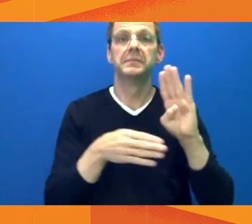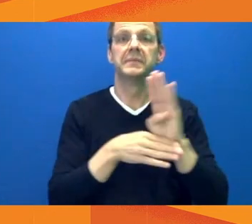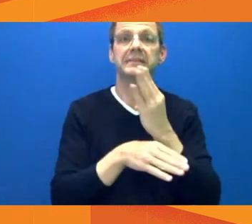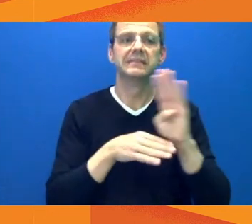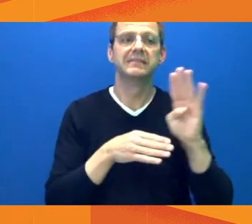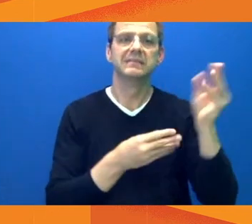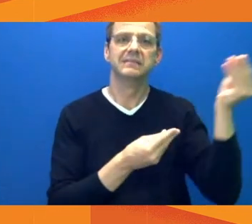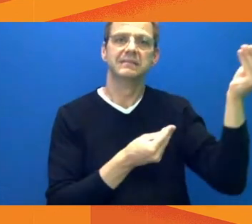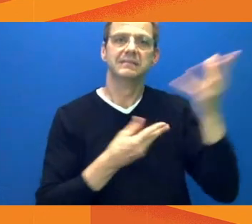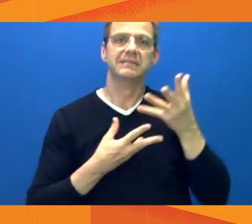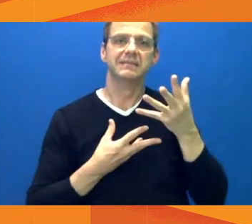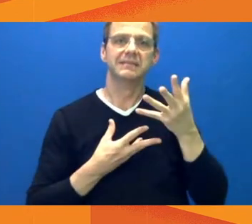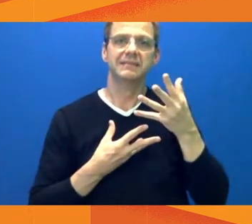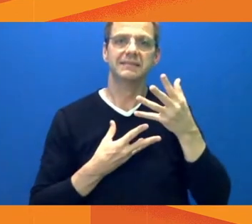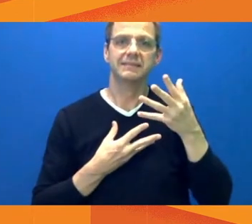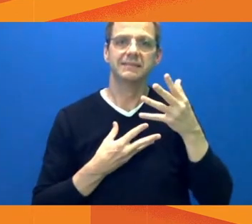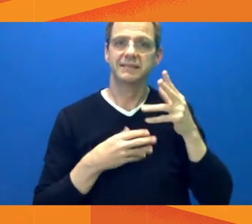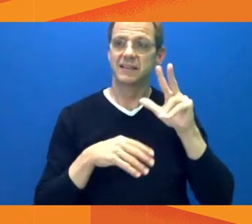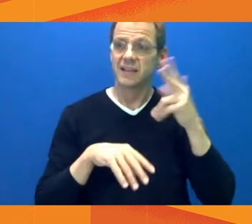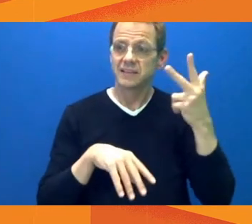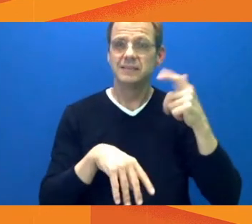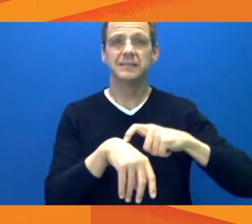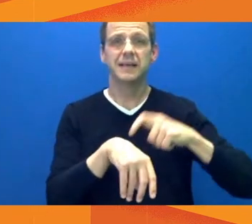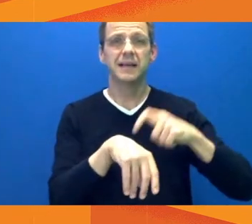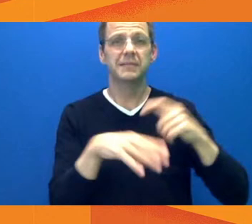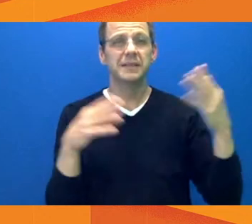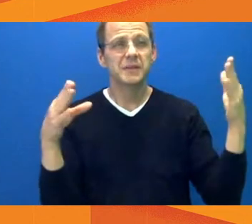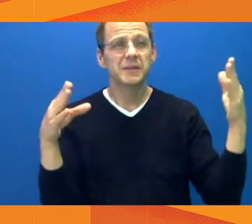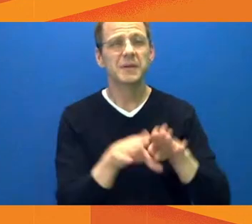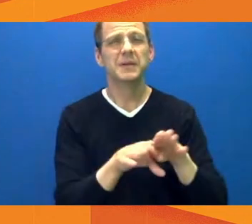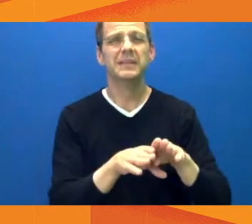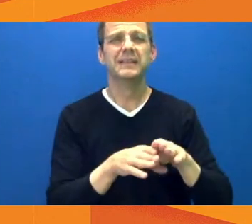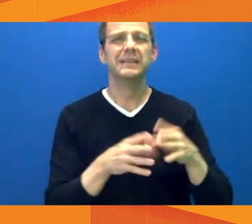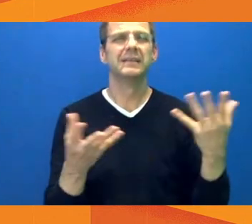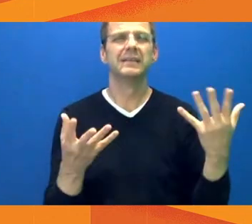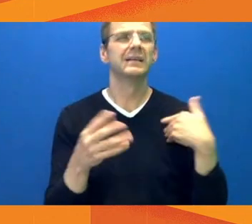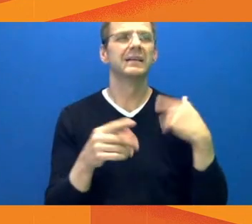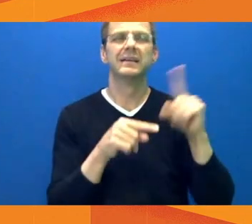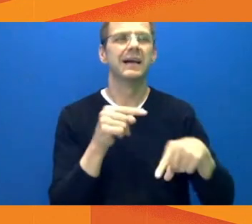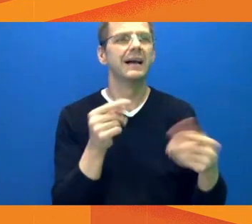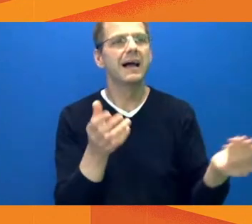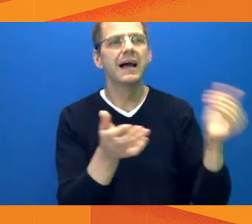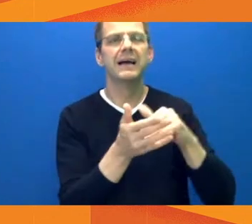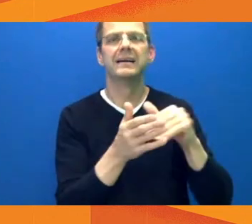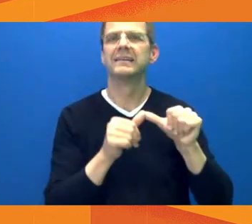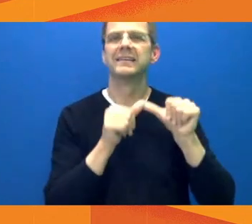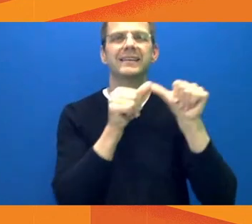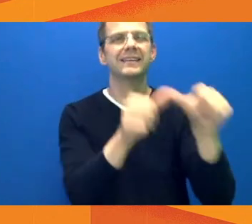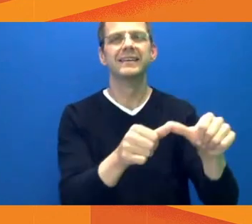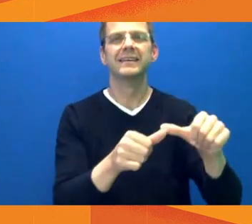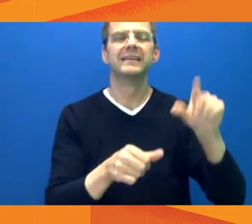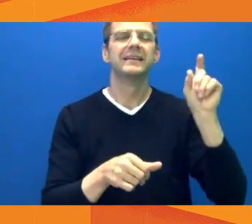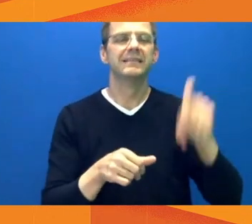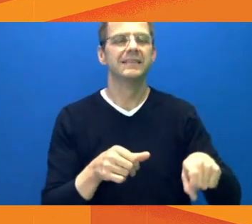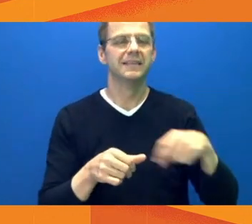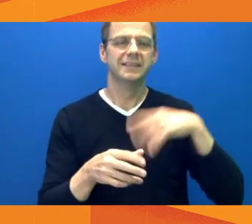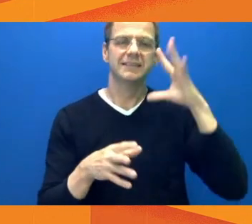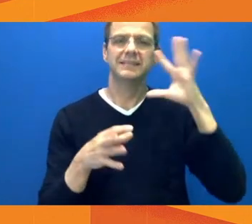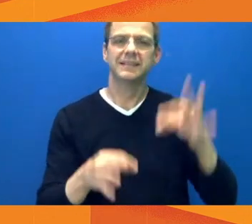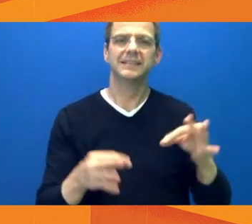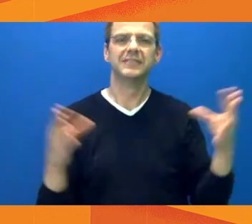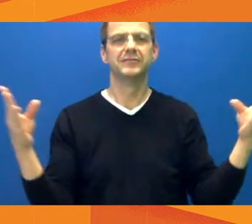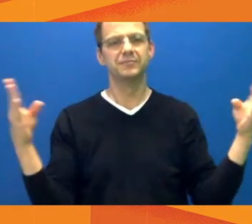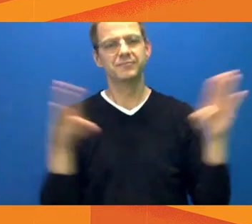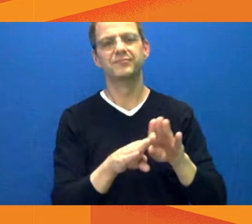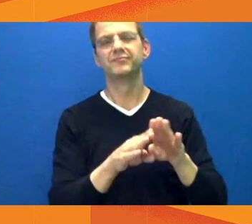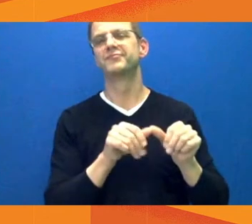worried about that, especially for the independent retailers who had so much vibrancy and economic impact into our economy. And so it's why the